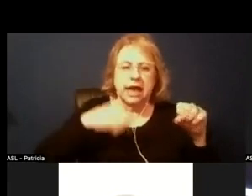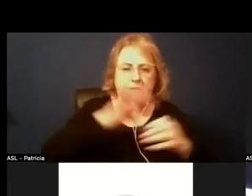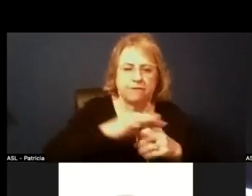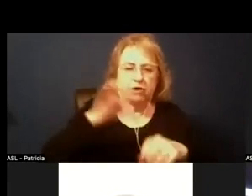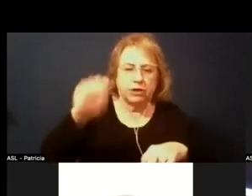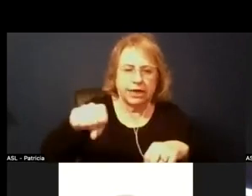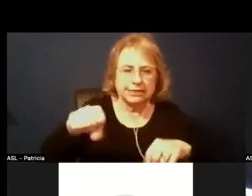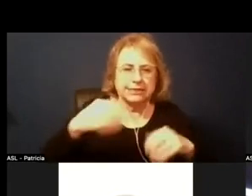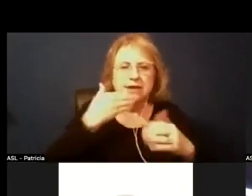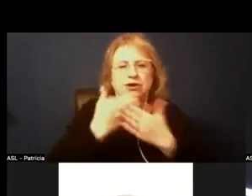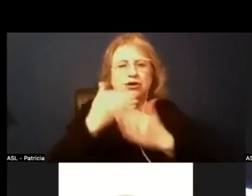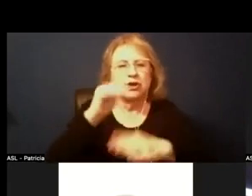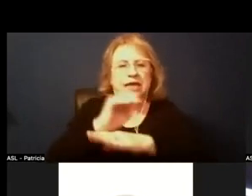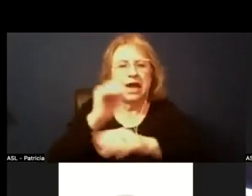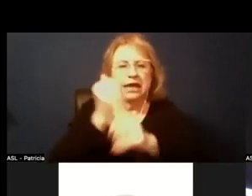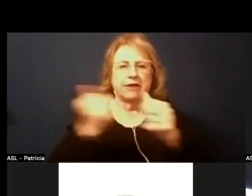well good night everybody